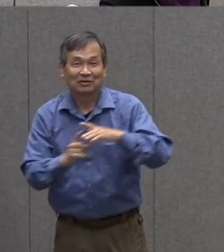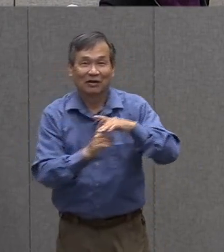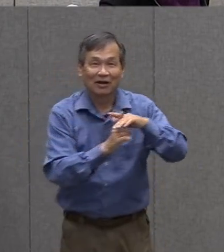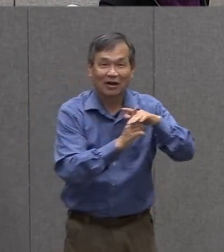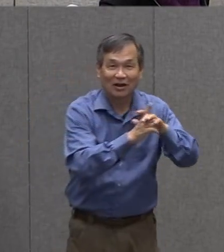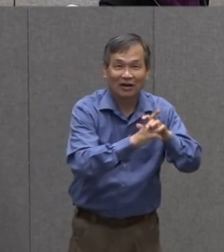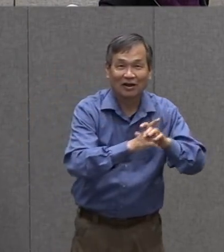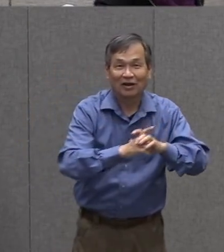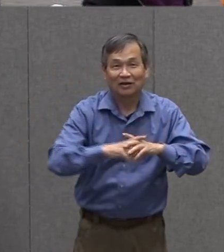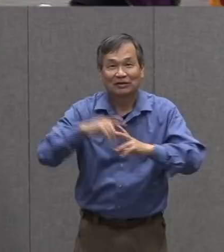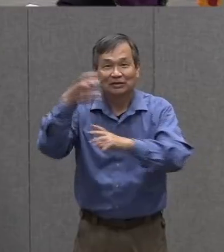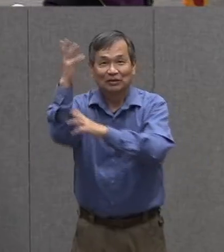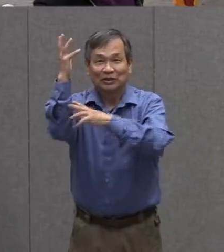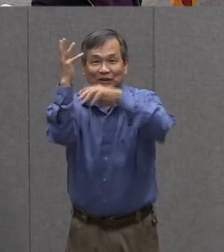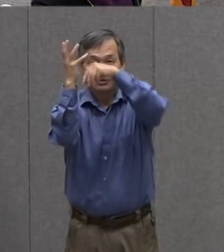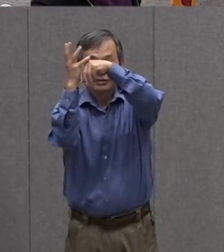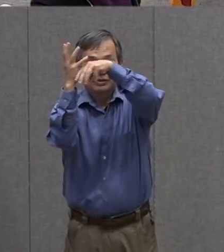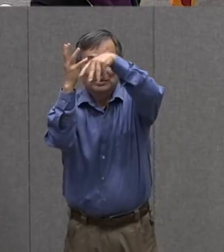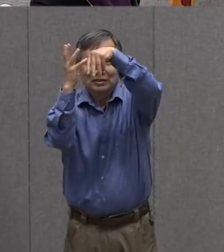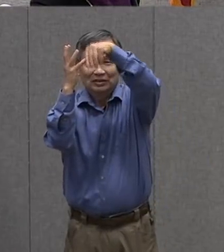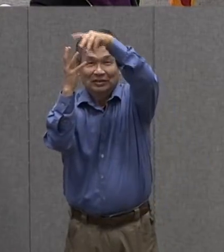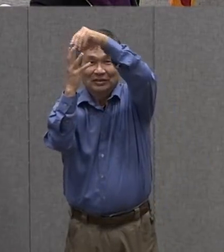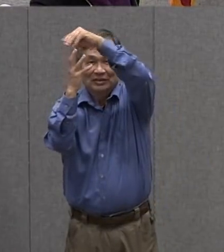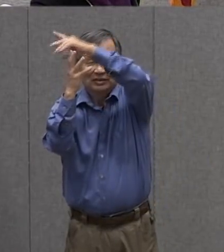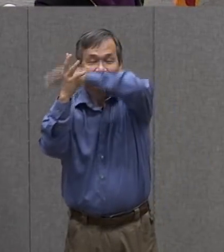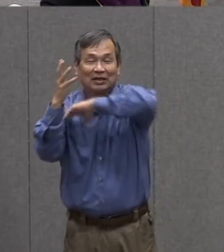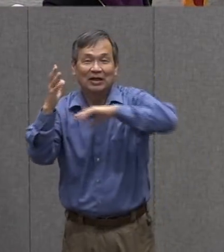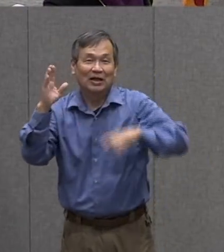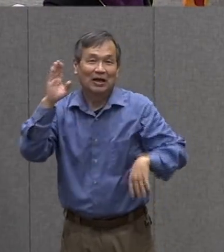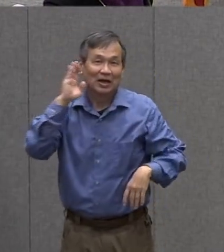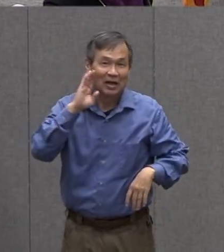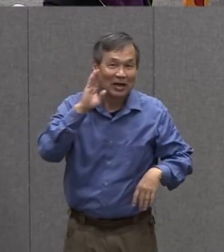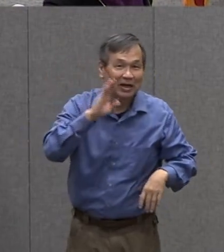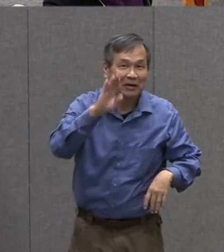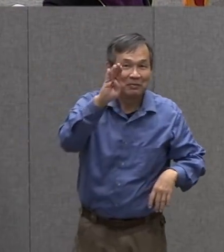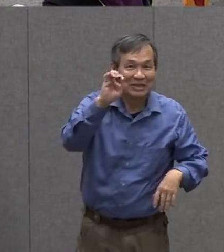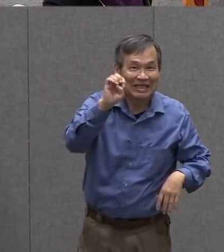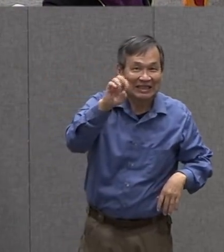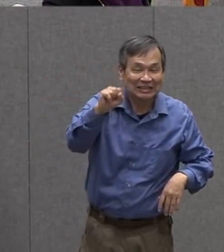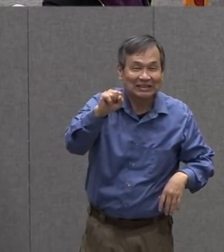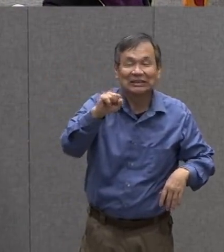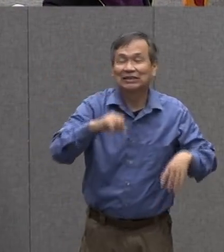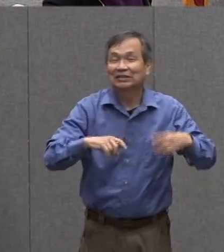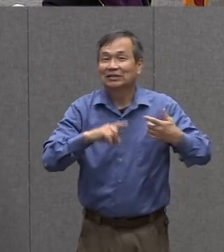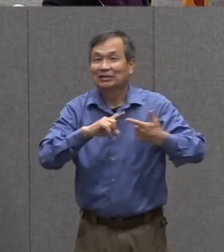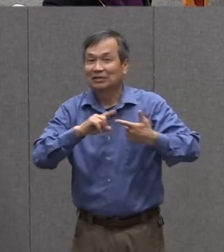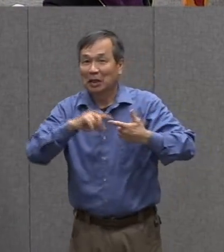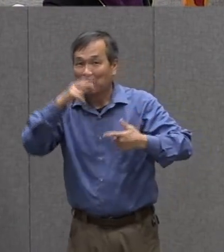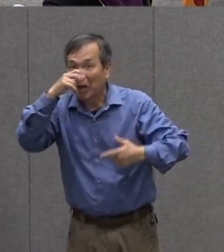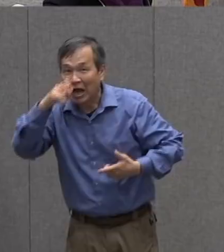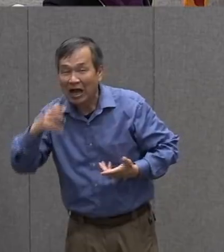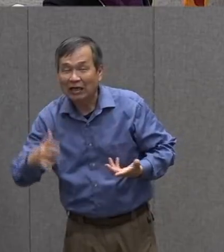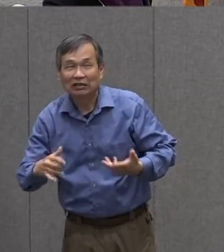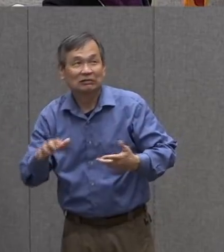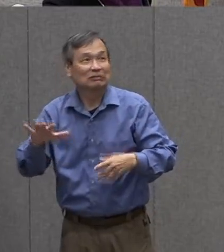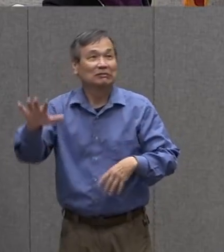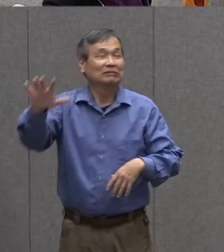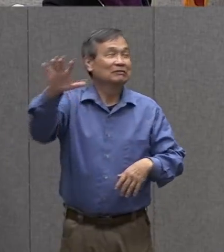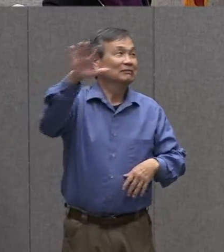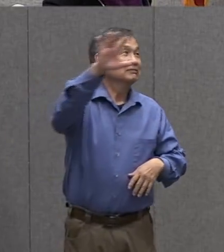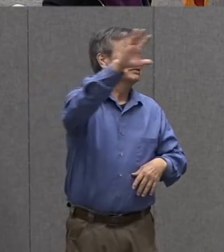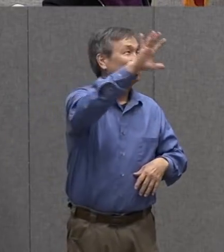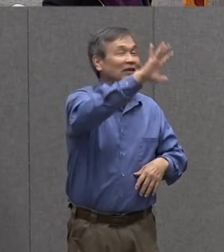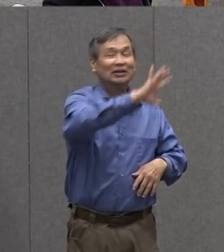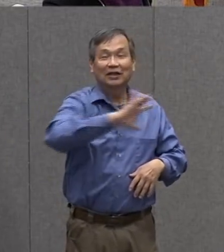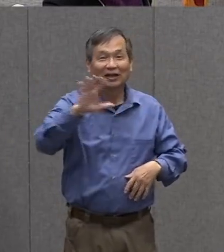because i'm seeing bees and other types of insects or bugs and because